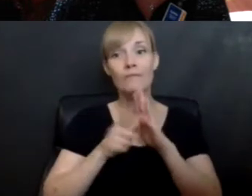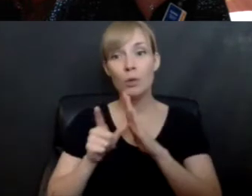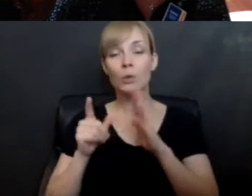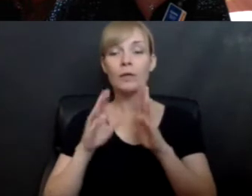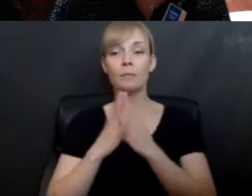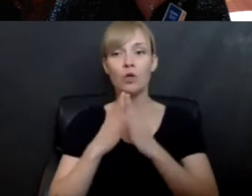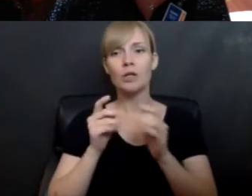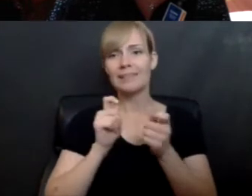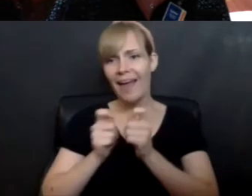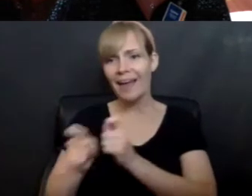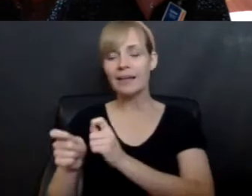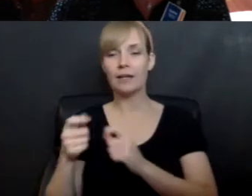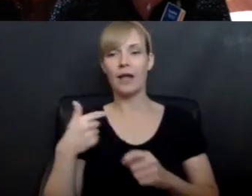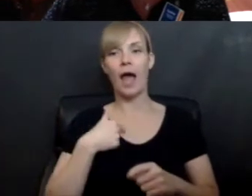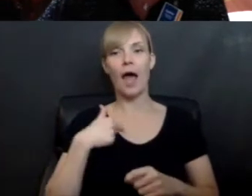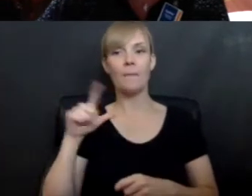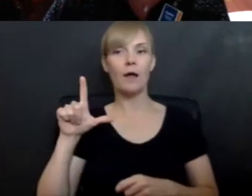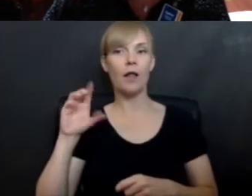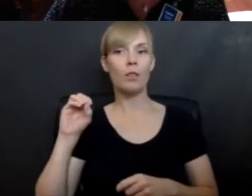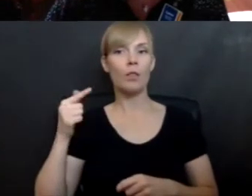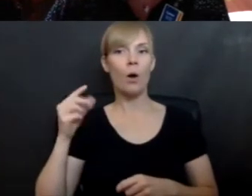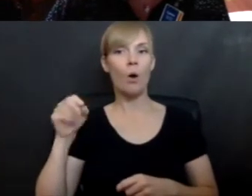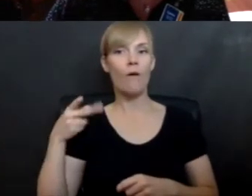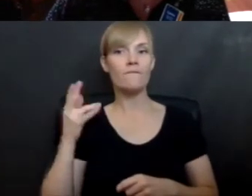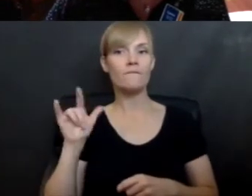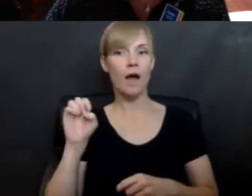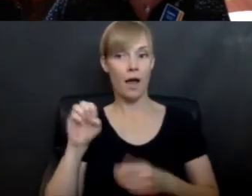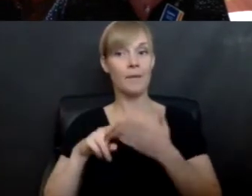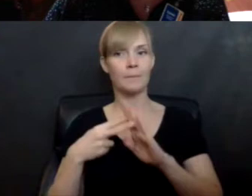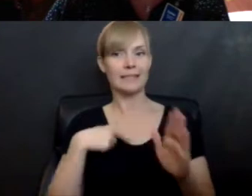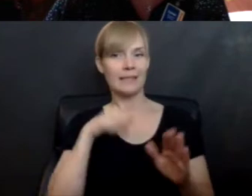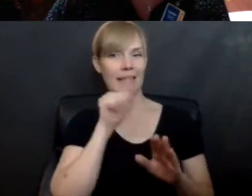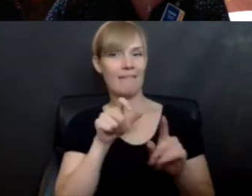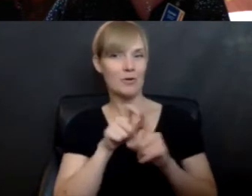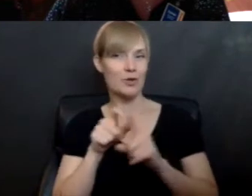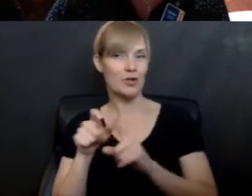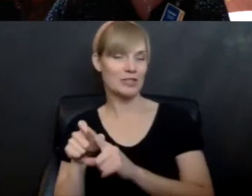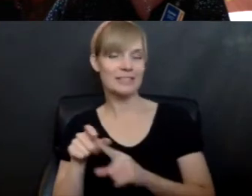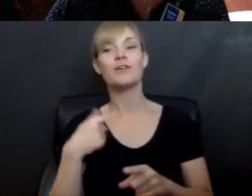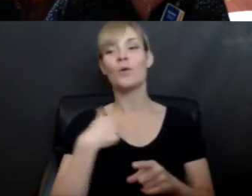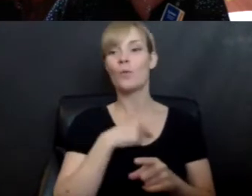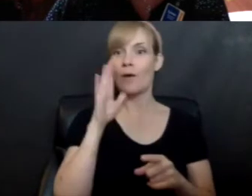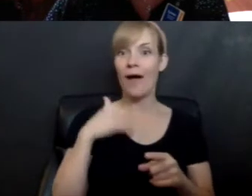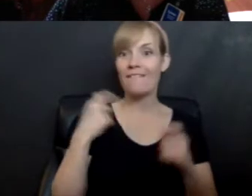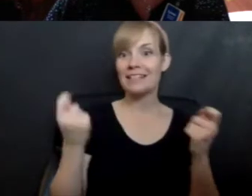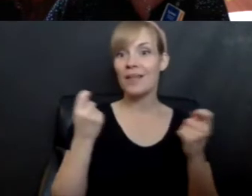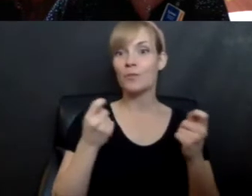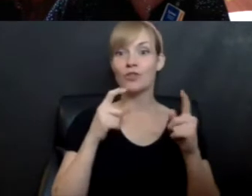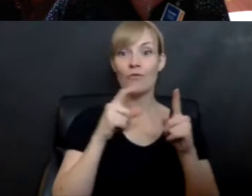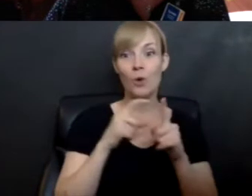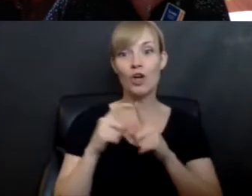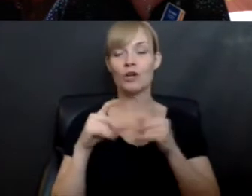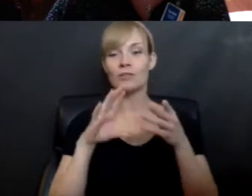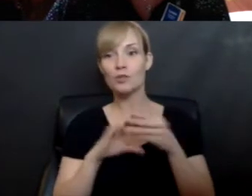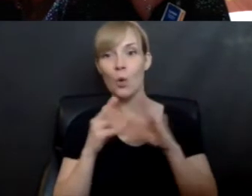logophile. That means you love words. So we are going to have a celebration of words and stories and ideas. And I